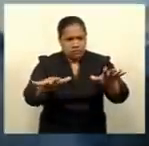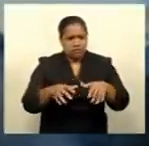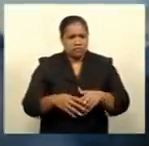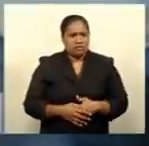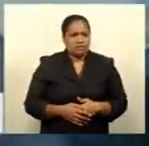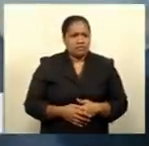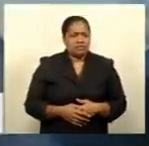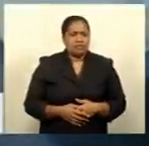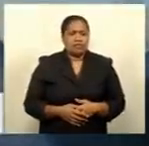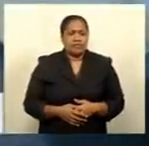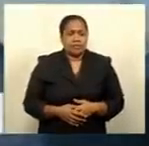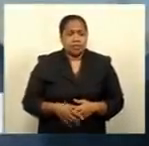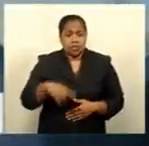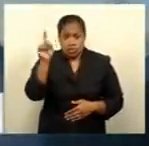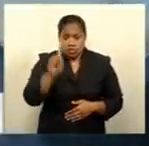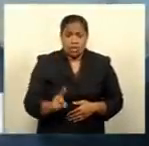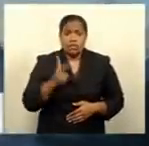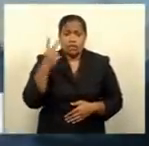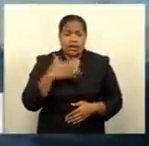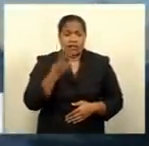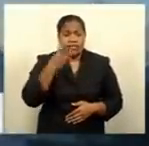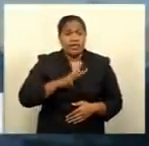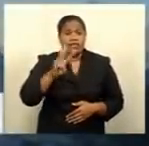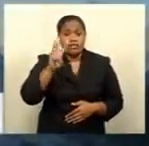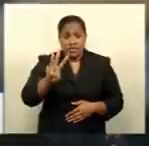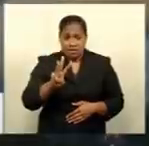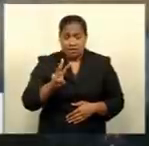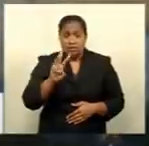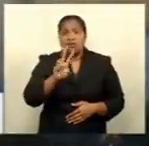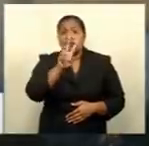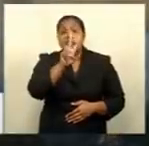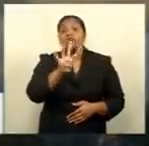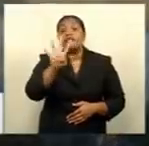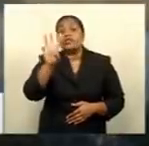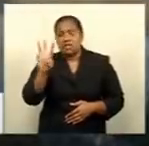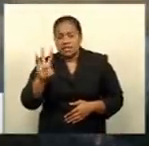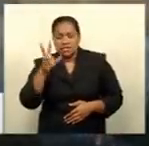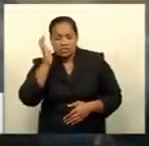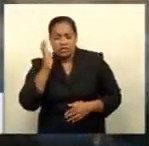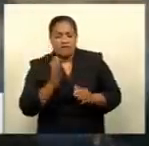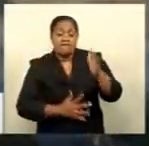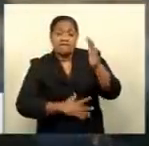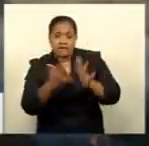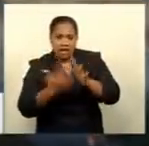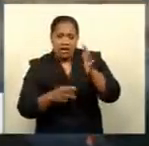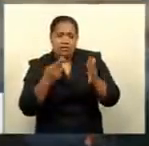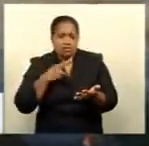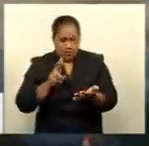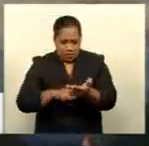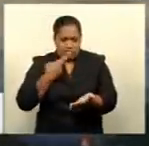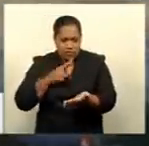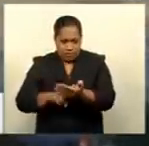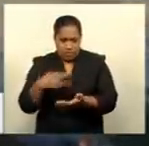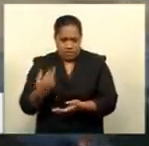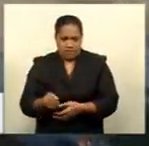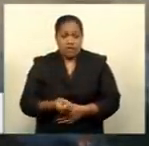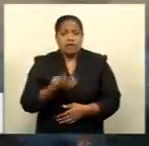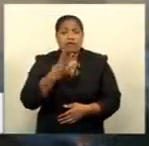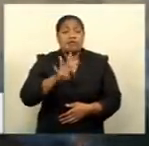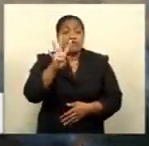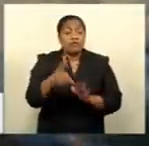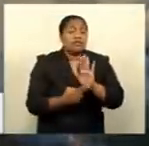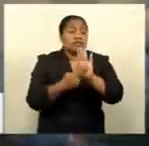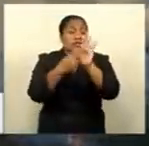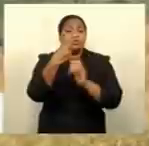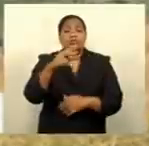incidents have been recorded by the NFA, of which 179 were from the Western Division, 44 in the North, and